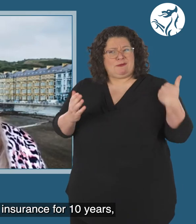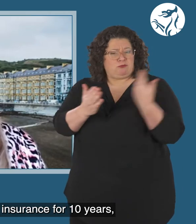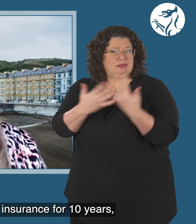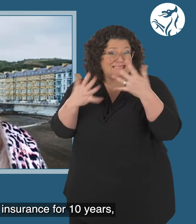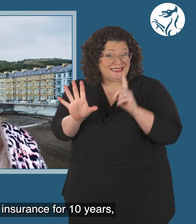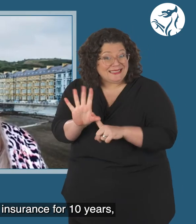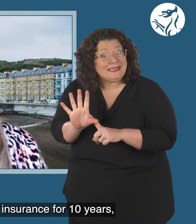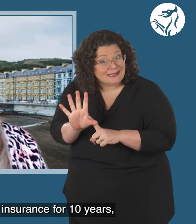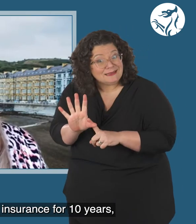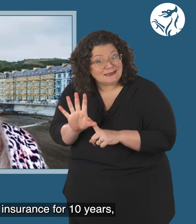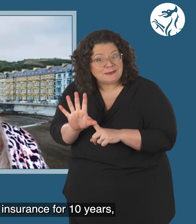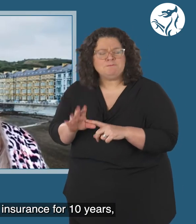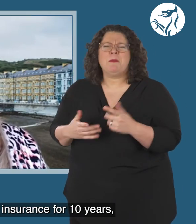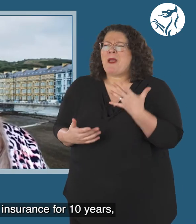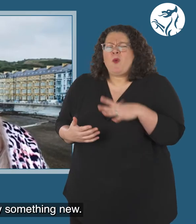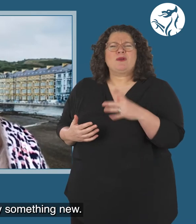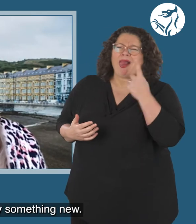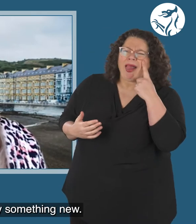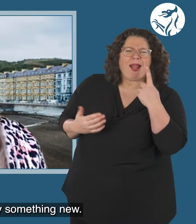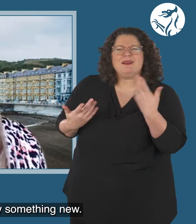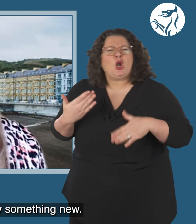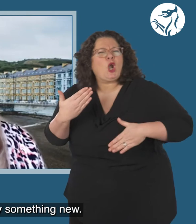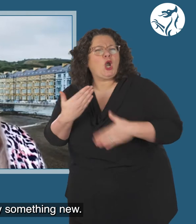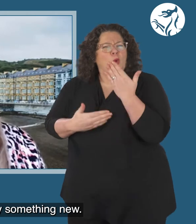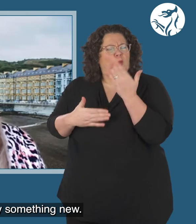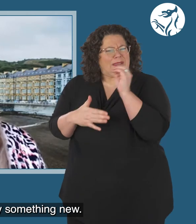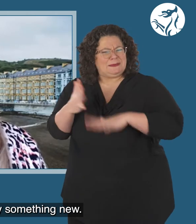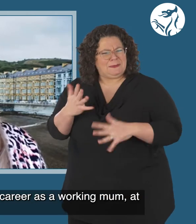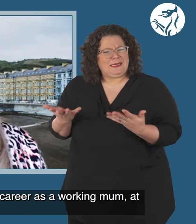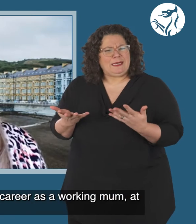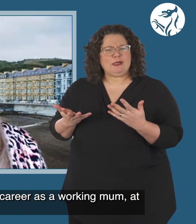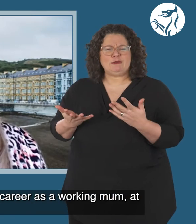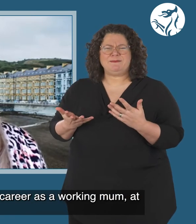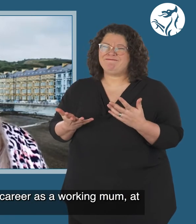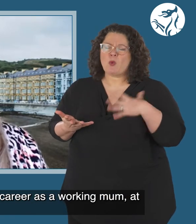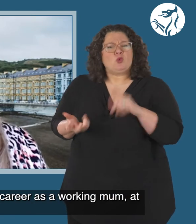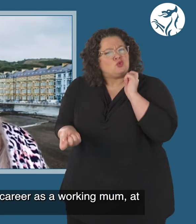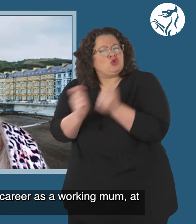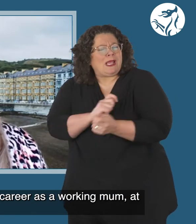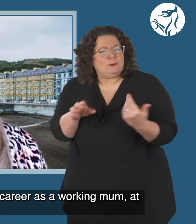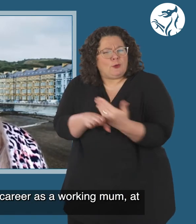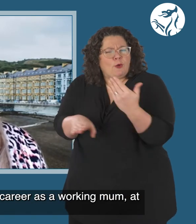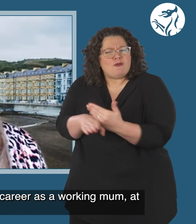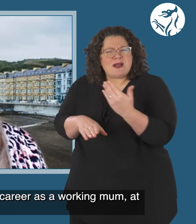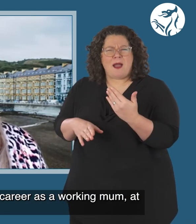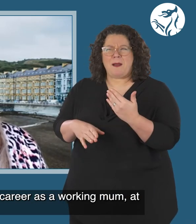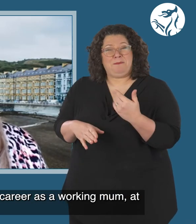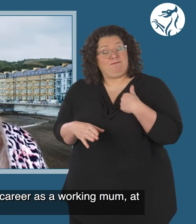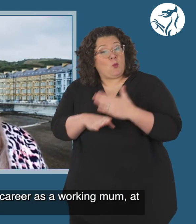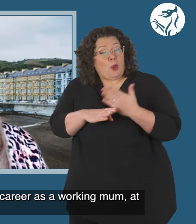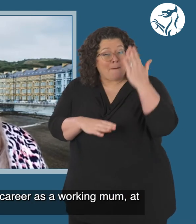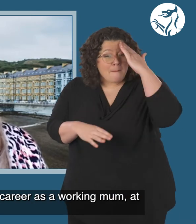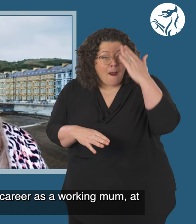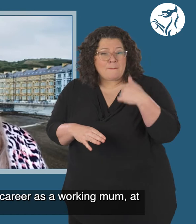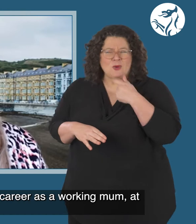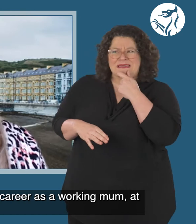10 years, but I really wanted to try something new. So for me, you know, changing my career as